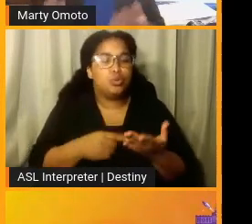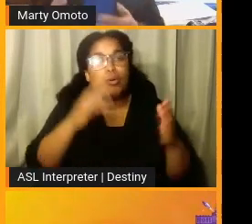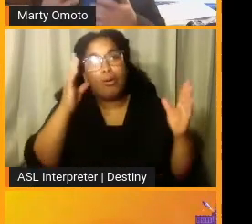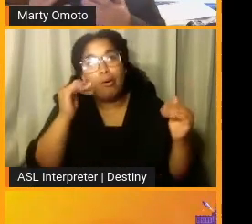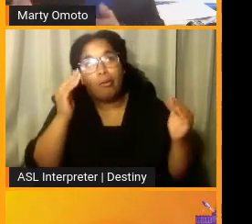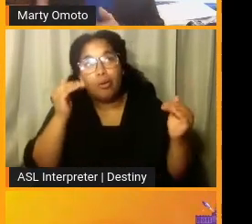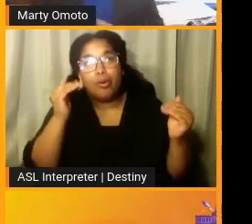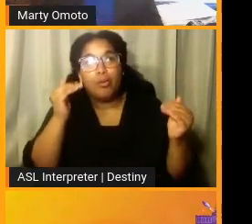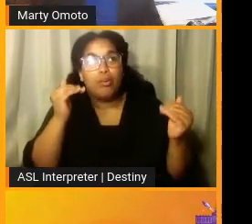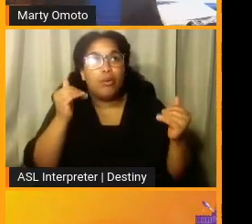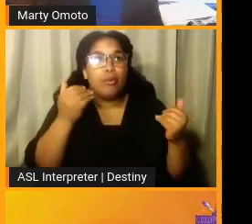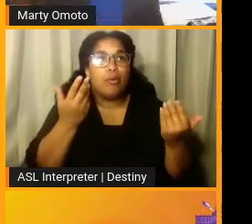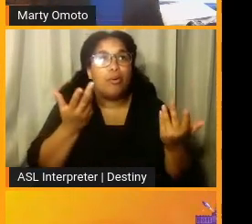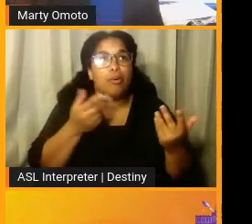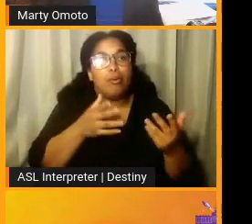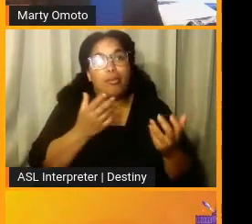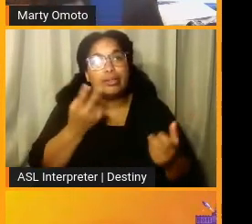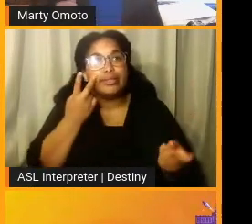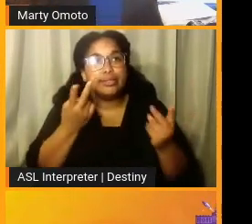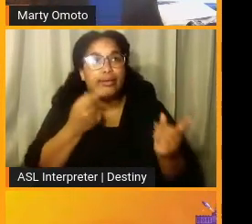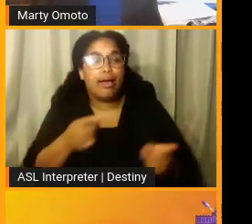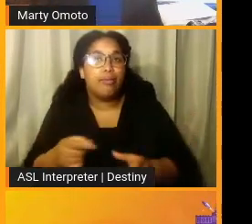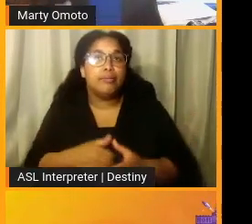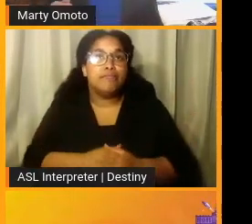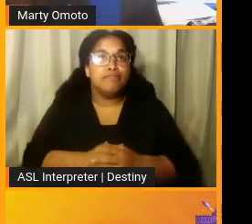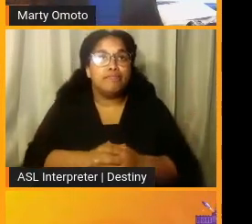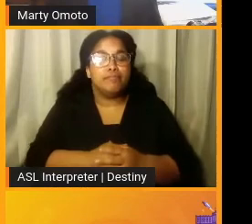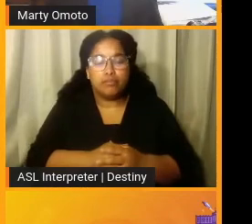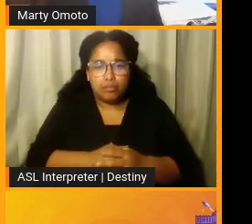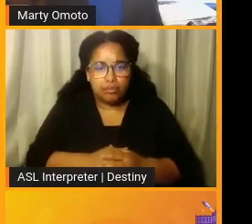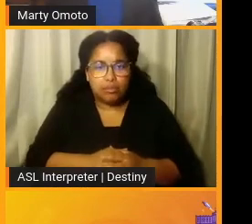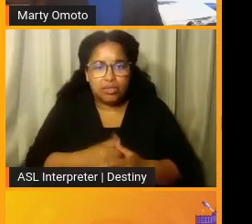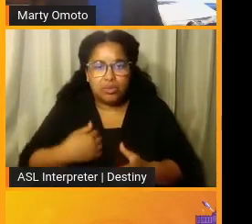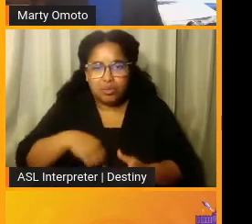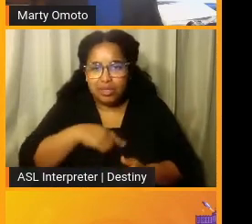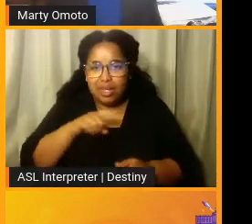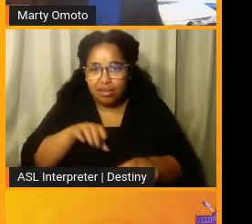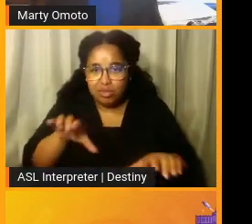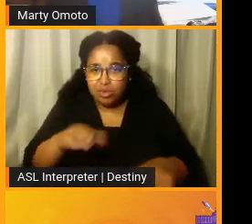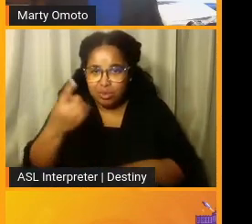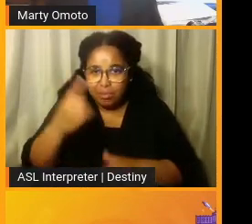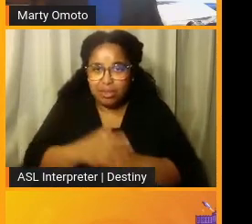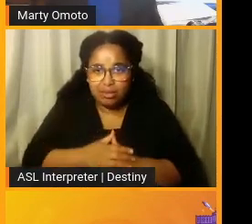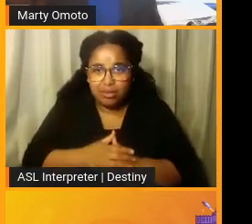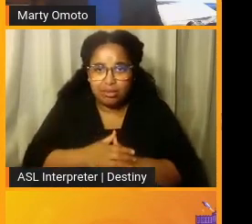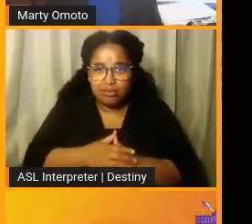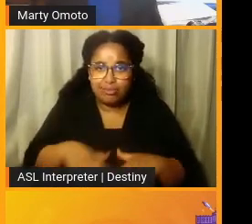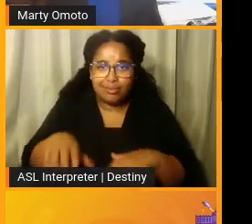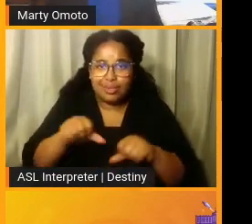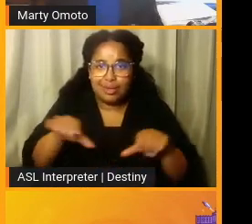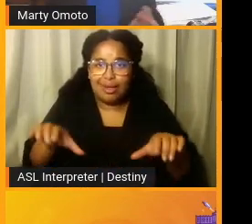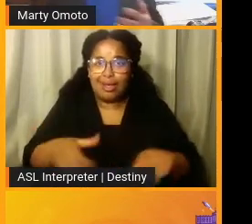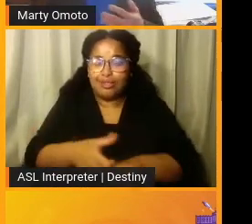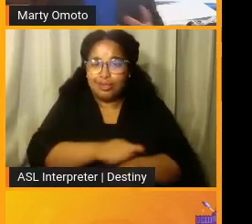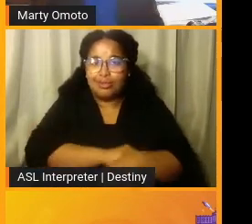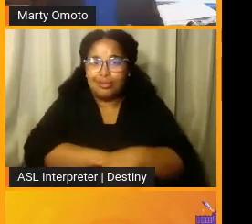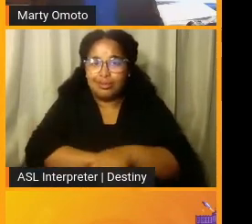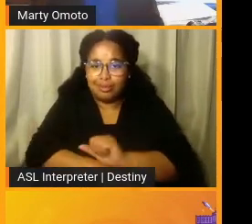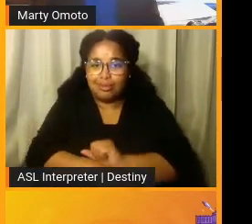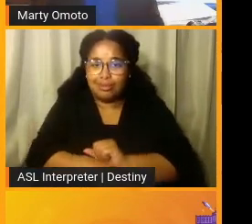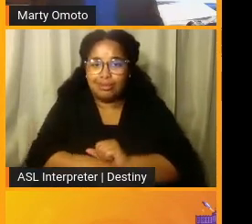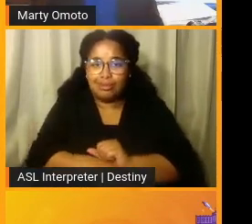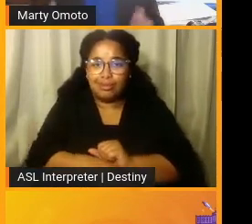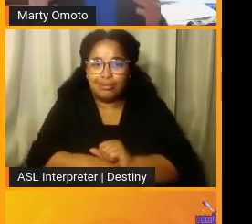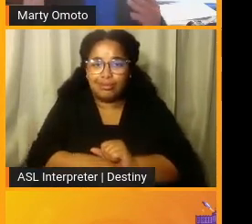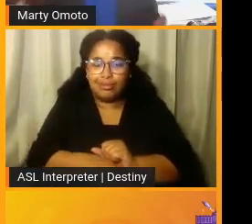of the things that we want to see happen. We have to do something. We have to take action in moving our feet, or moving